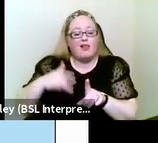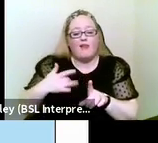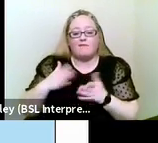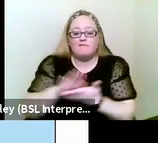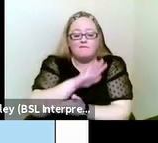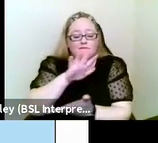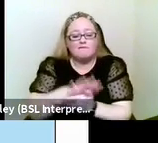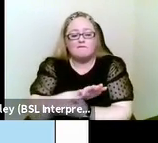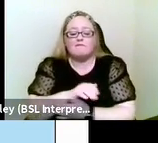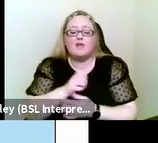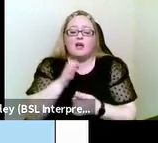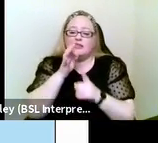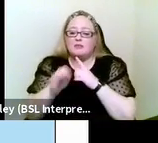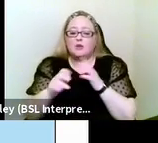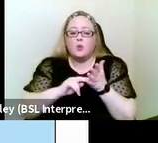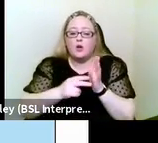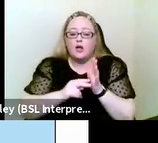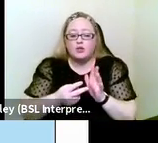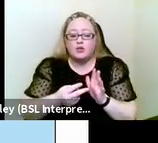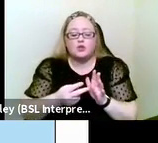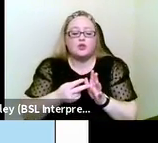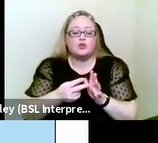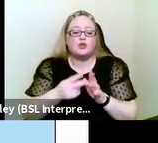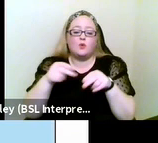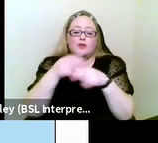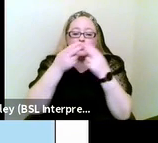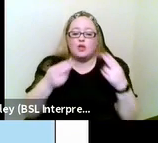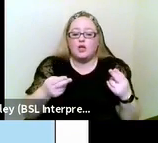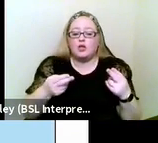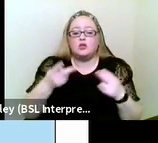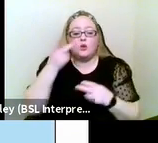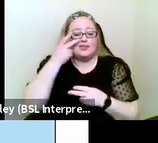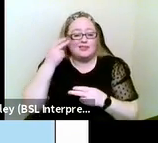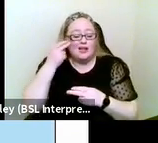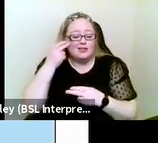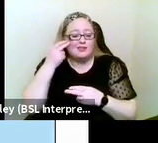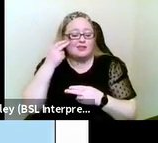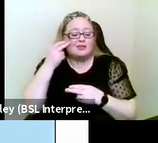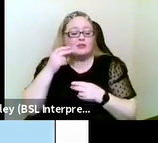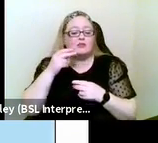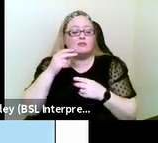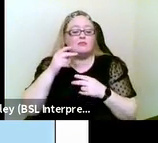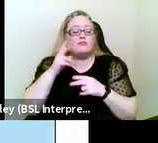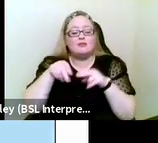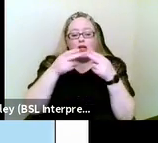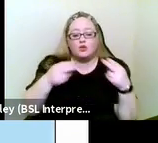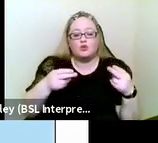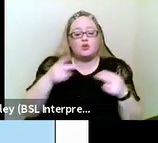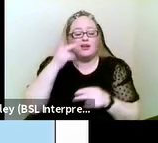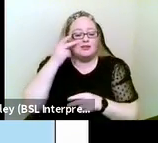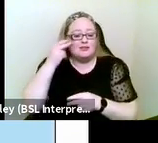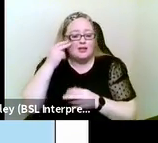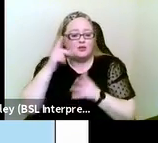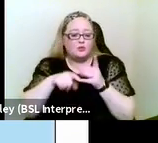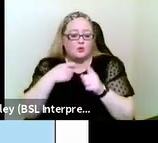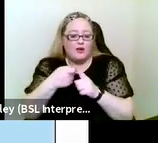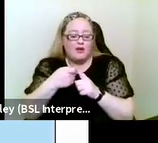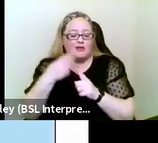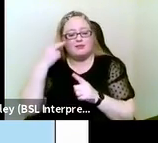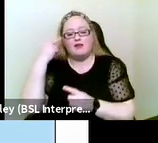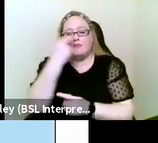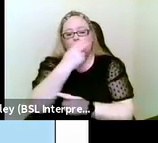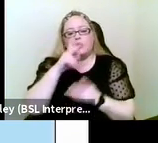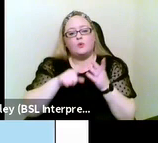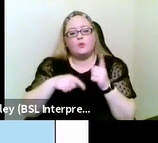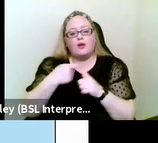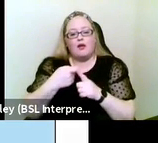organizations on an international level, sense international, but also sense UK, deaf, blind UK and local organizations